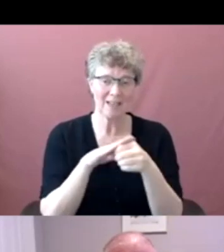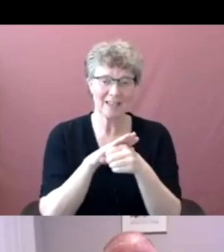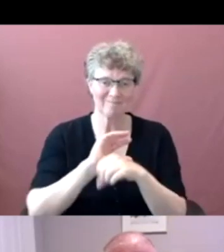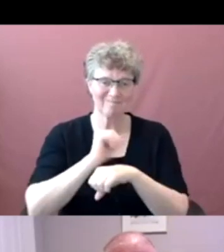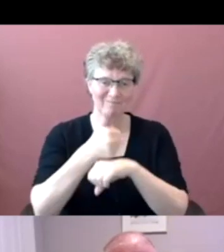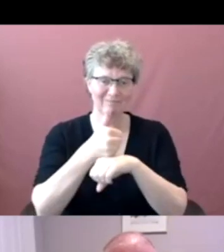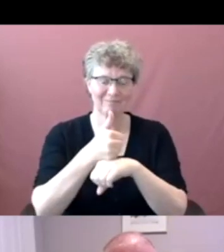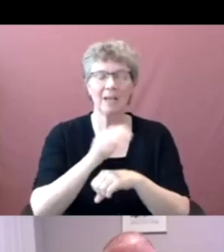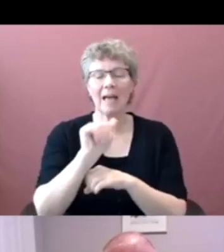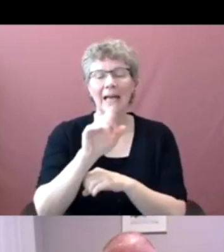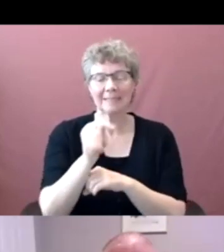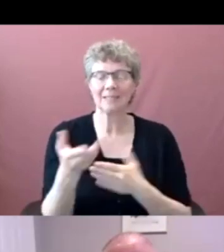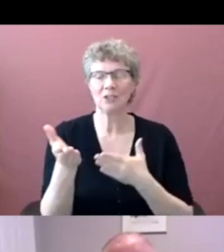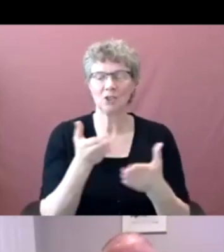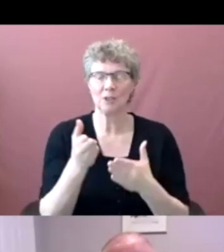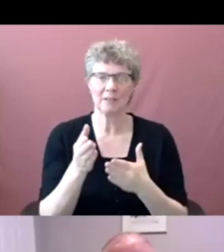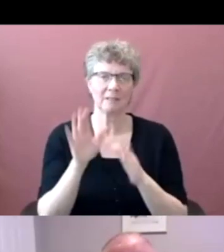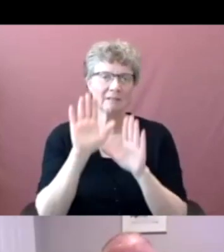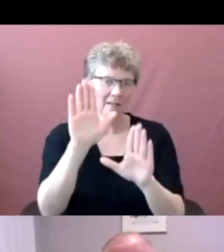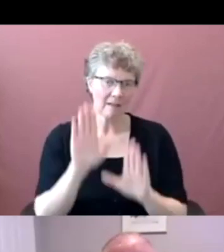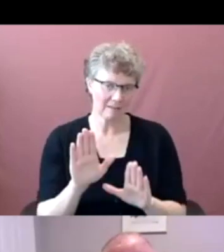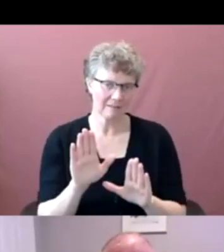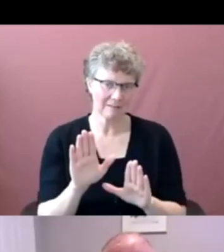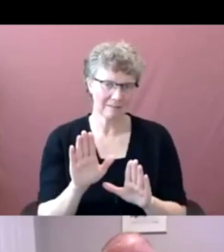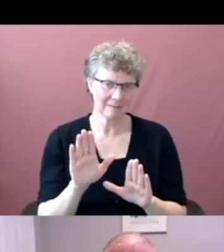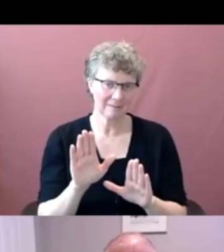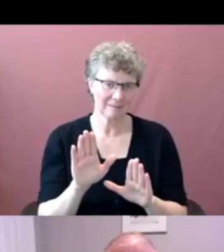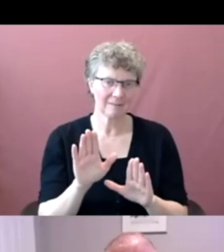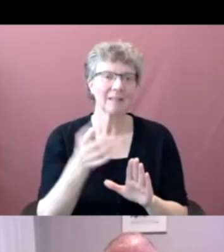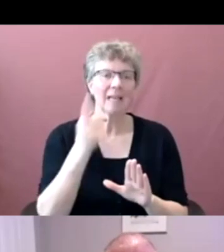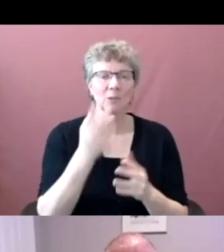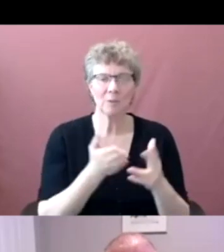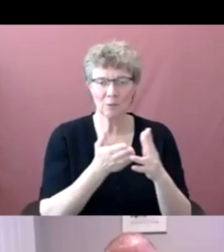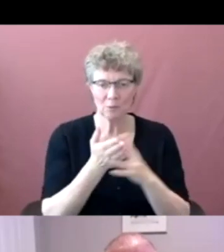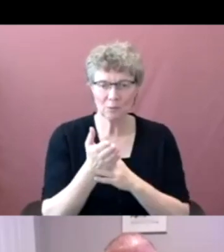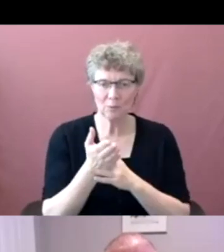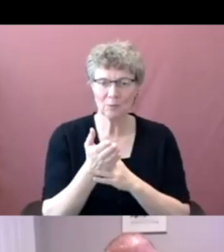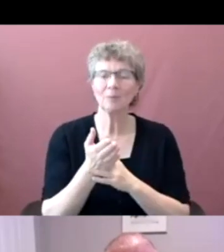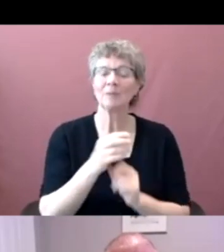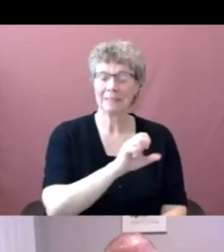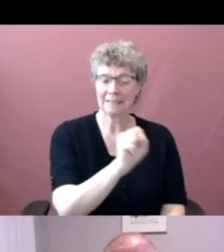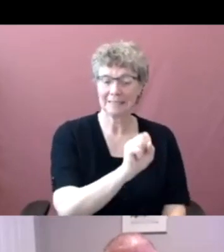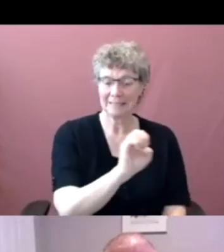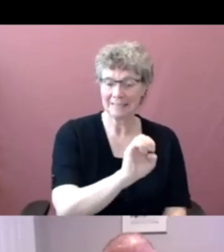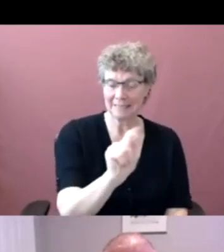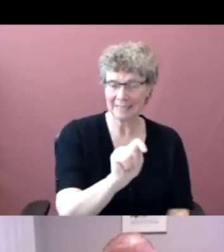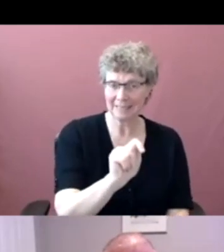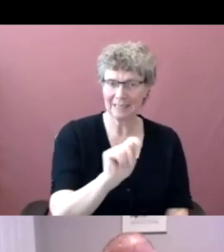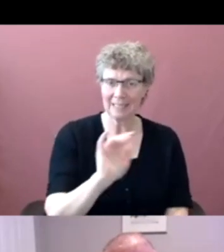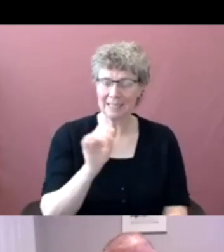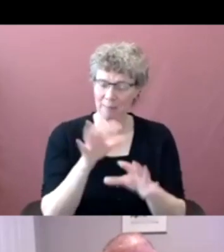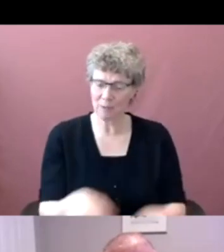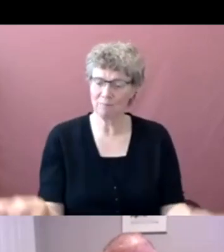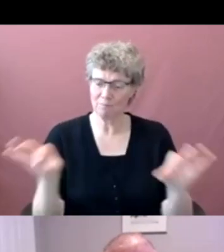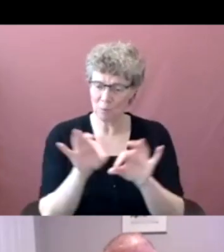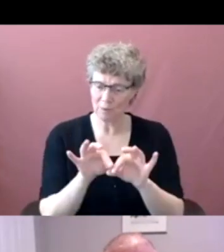as we're working through the service excellence transformation, it seemed really important to me and really appropriate